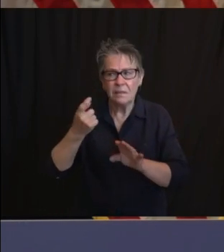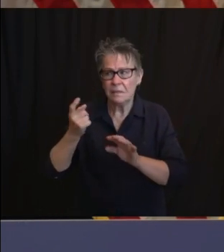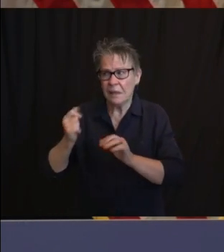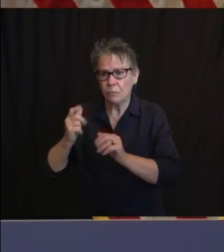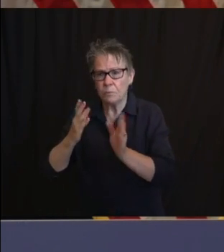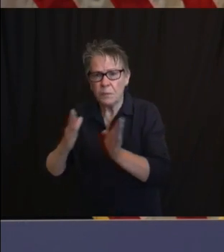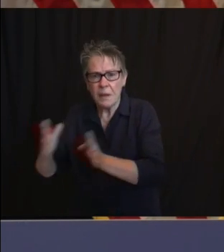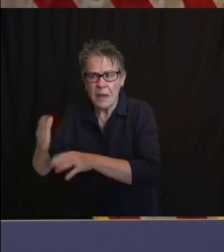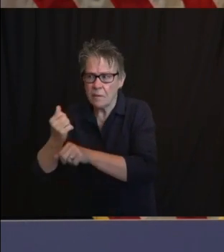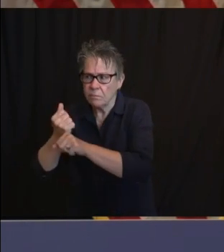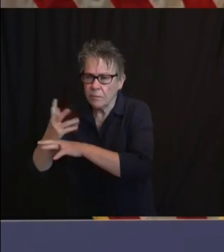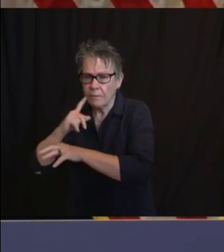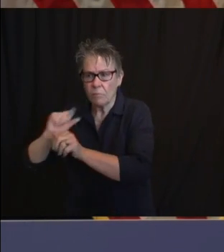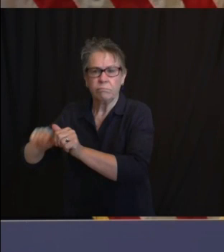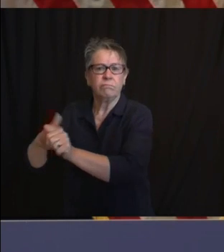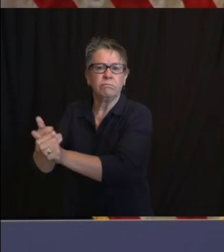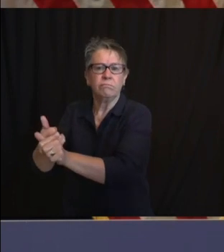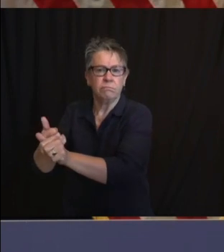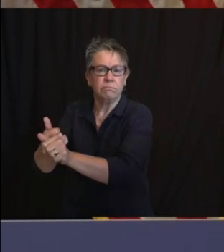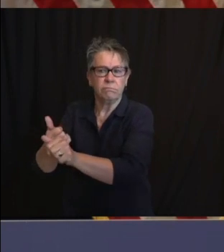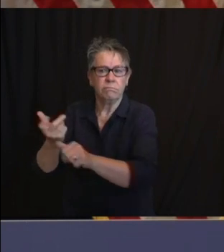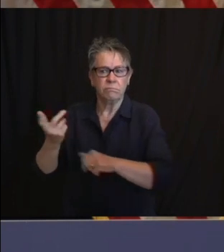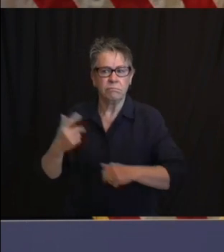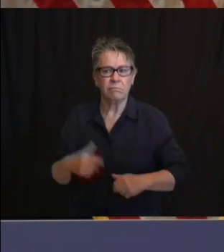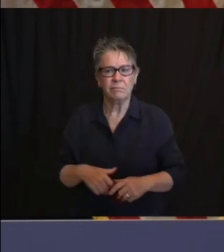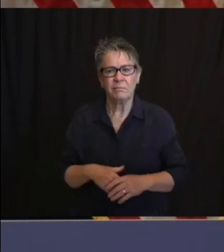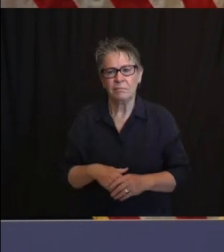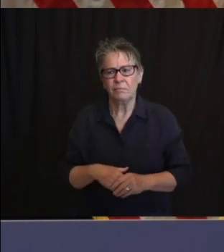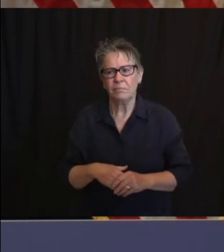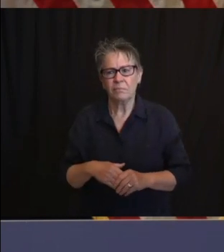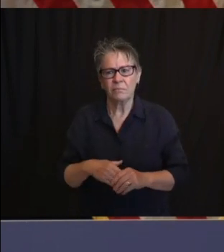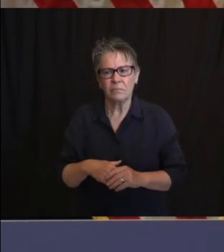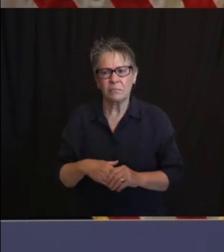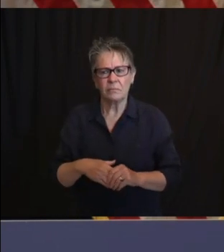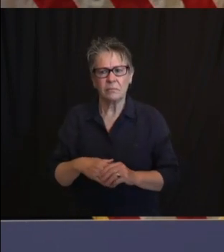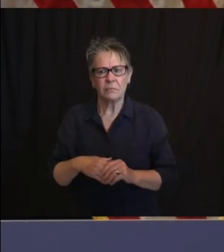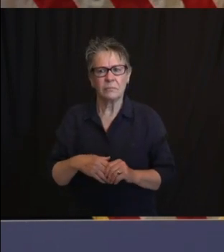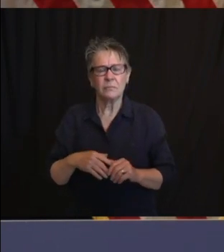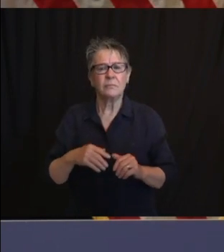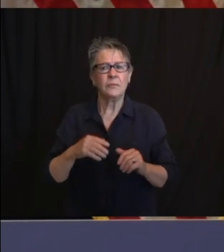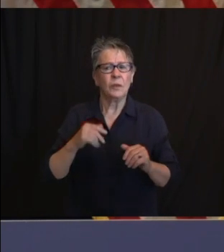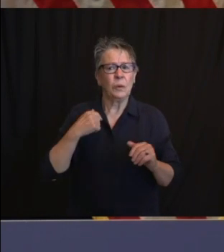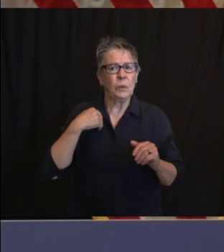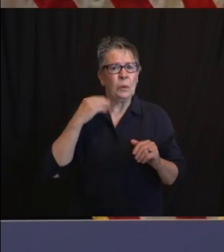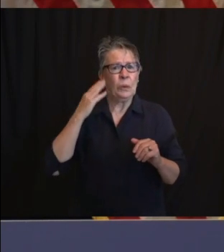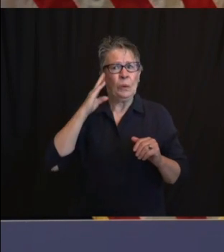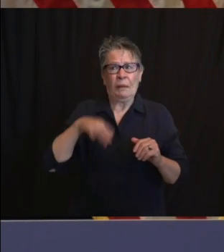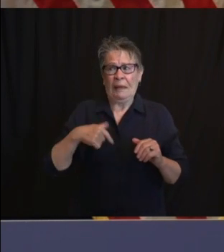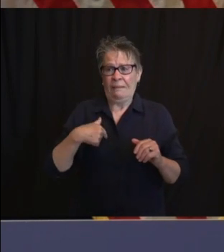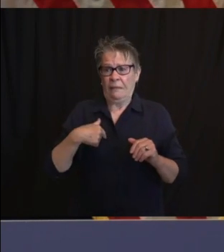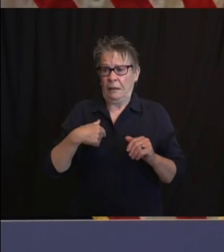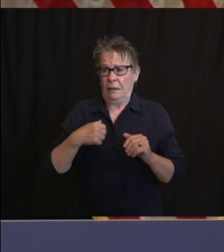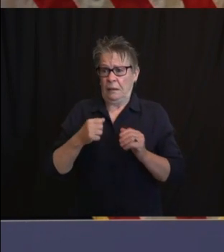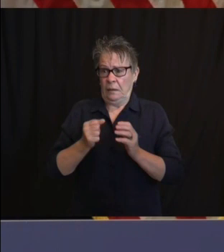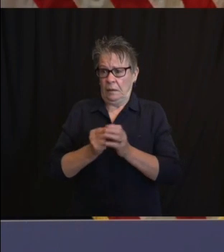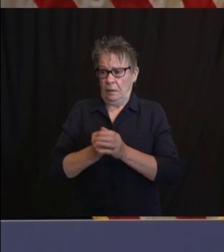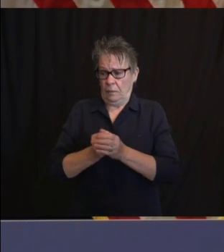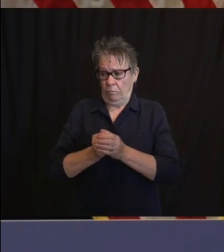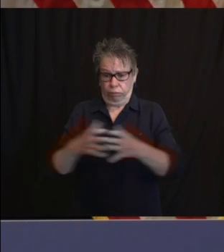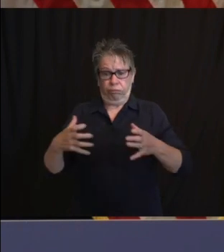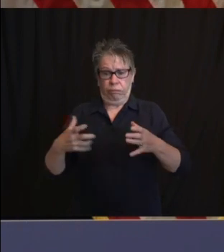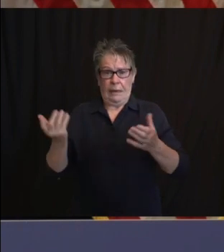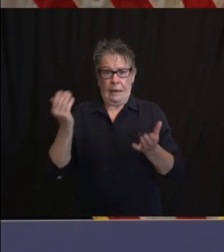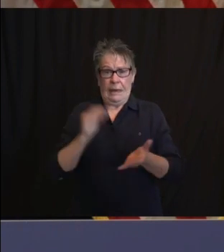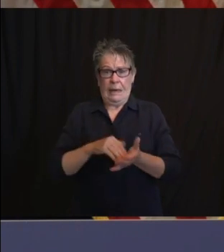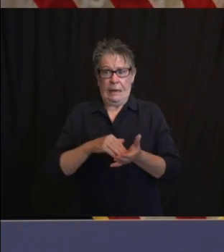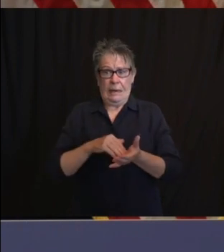maybe more to the point. So we know if there is a flare up, we know what we need to do to surround it. And we also know